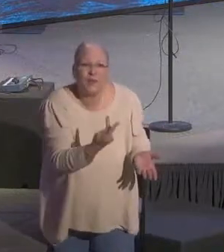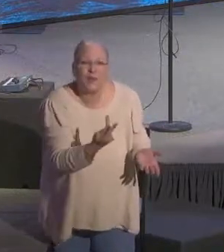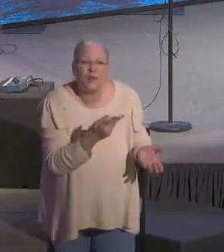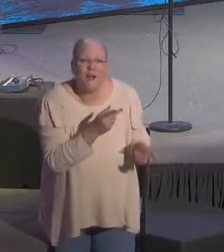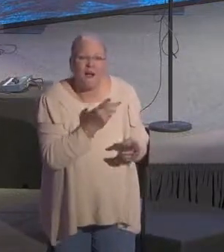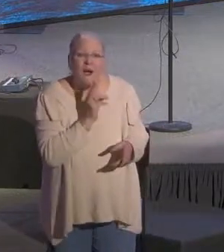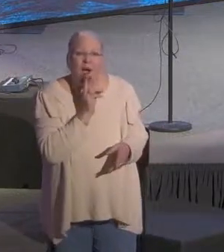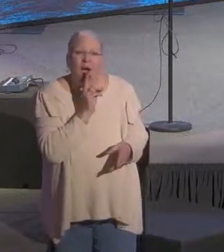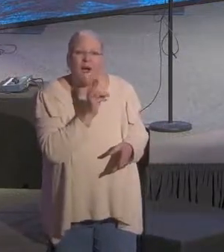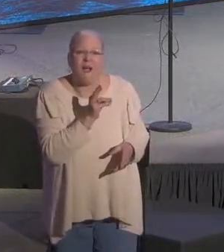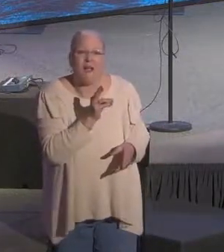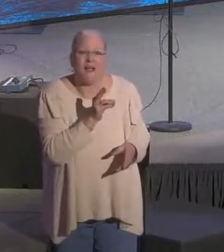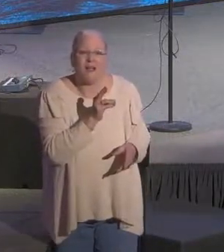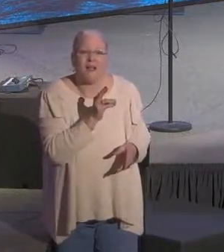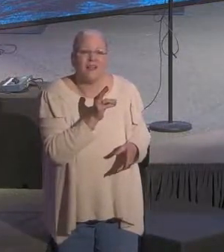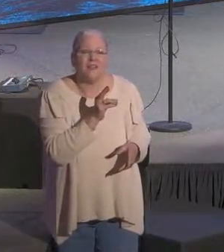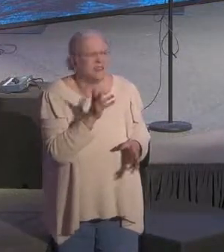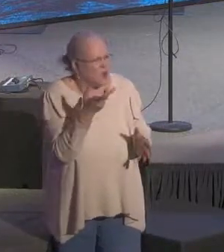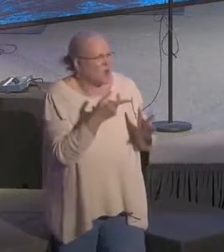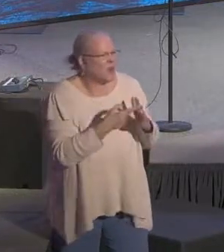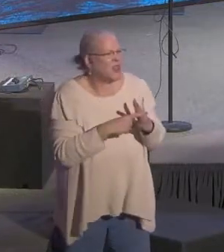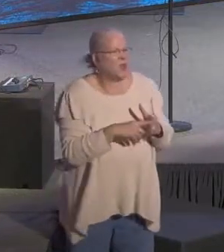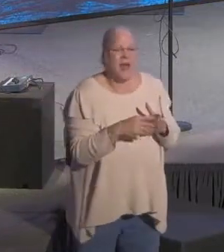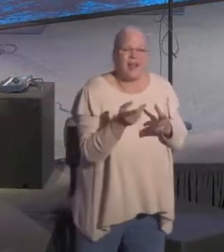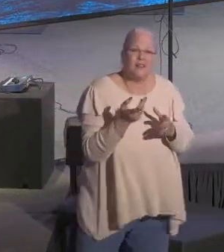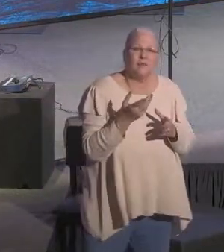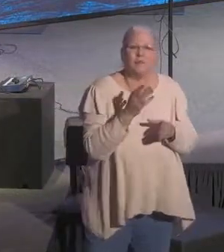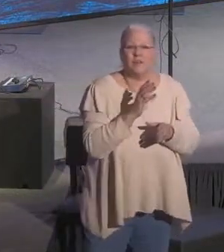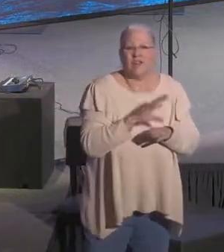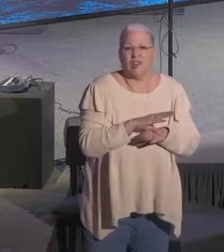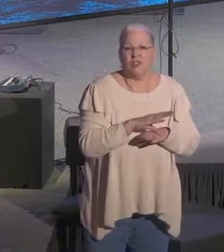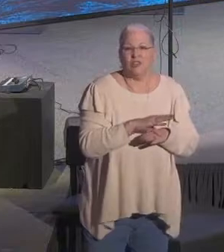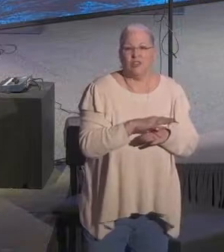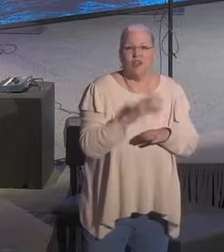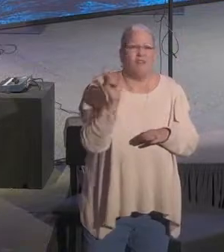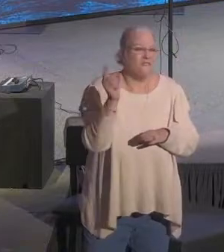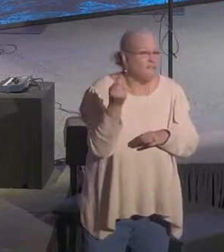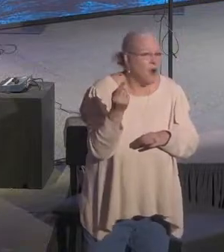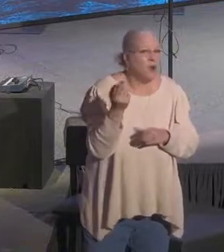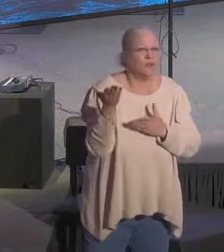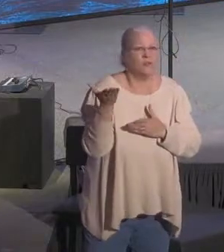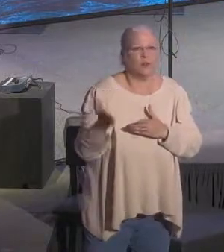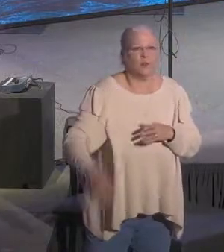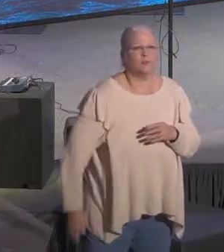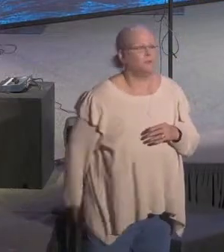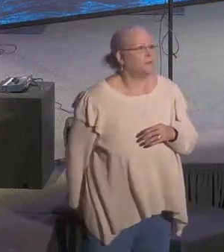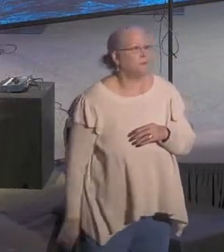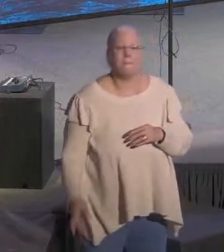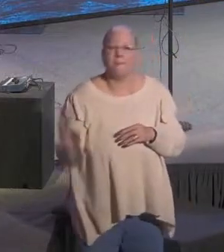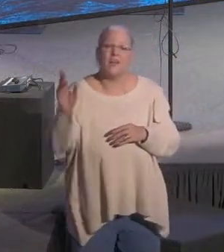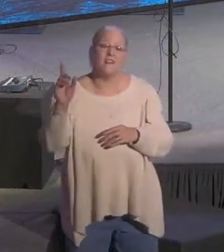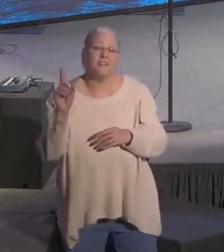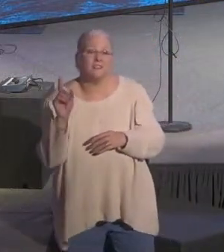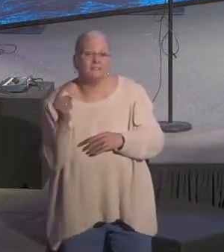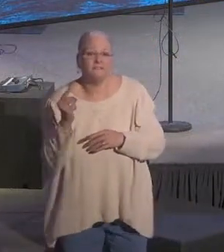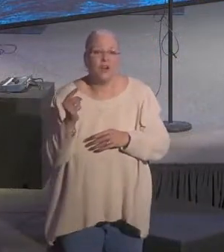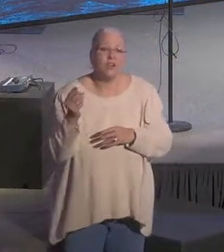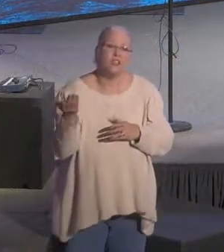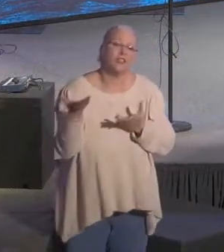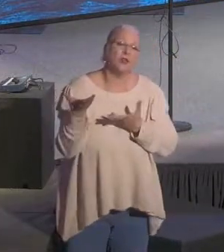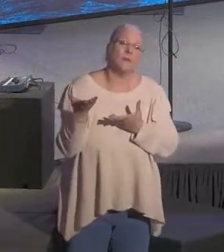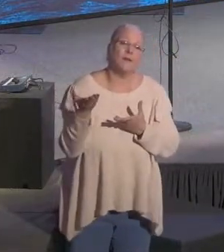So I want to go back to the very beginning of the church and I want you to listen to the first sermon. This first sermon was given by